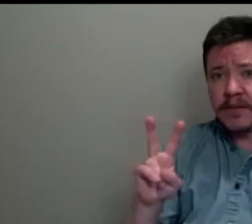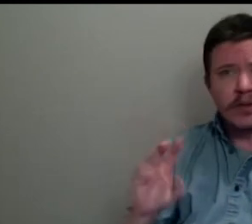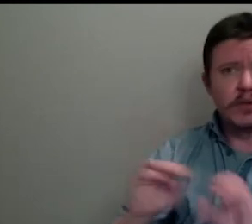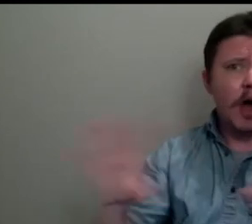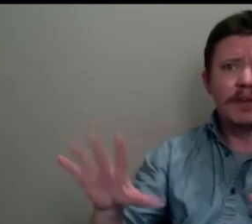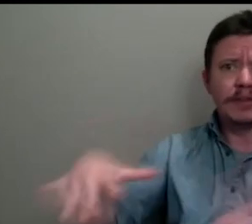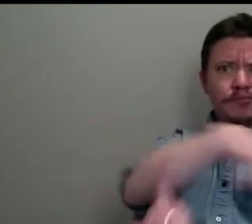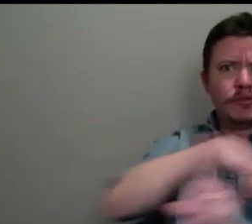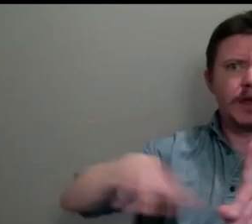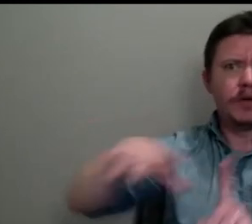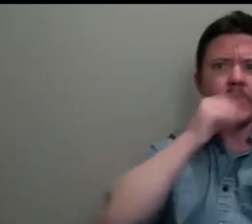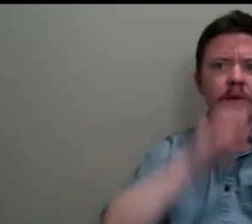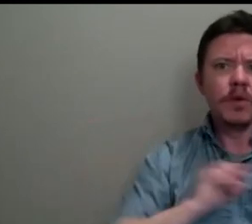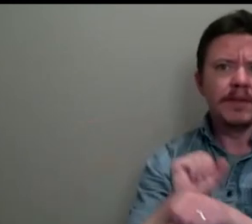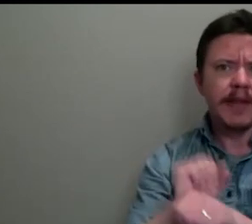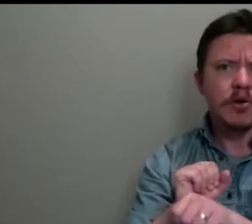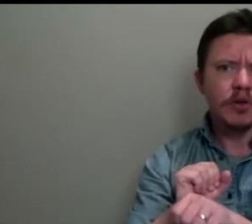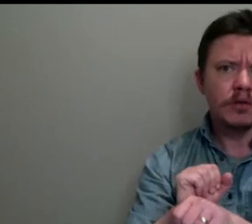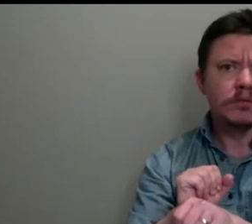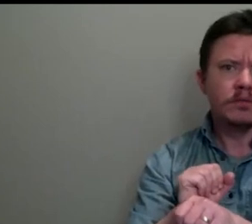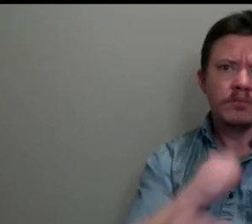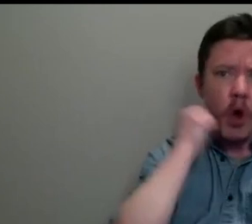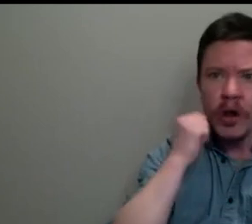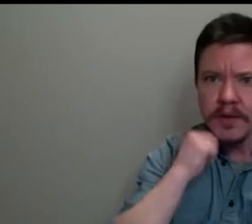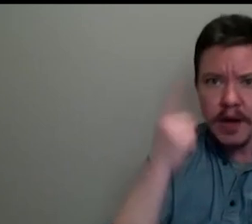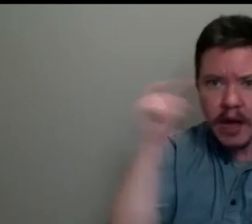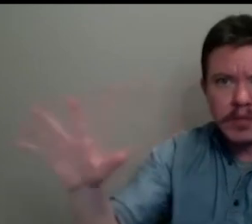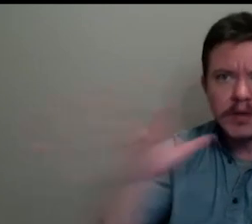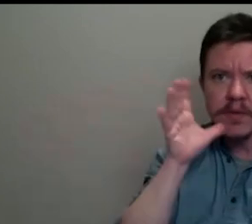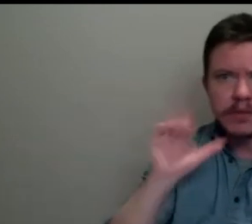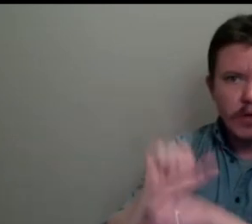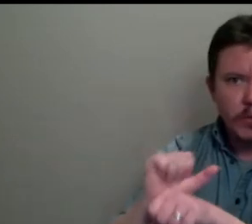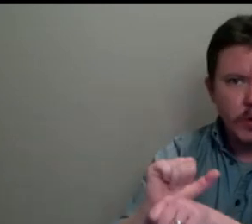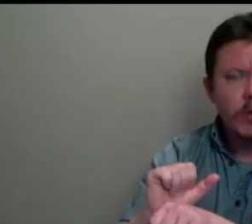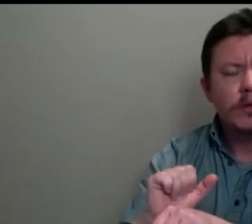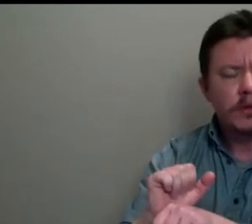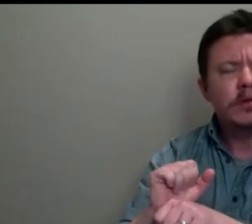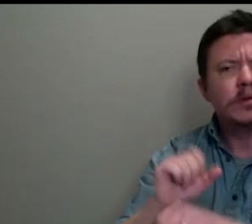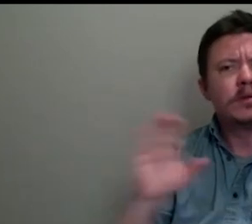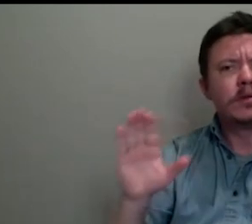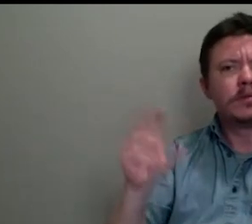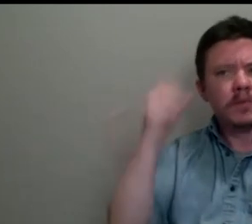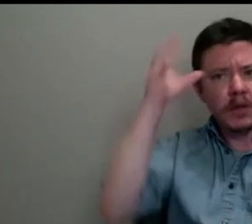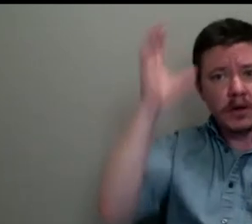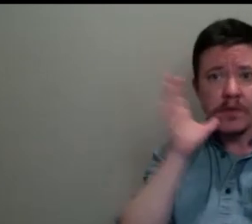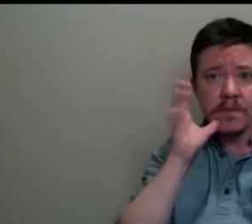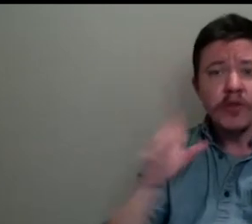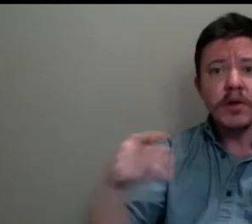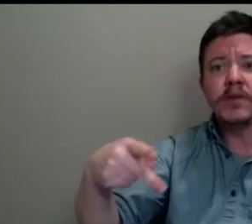by labor all of the time because of his mother's work and because she was pretty bourgeois.